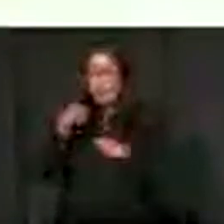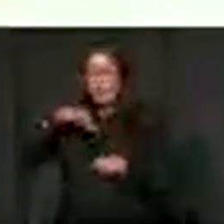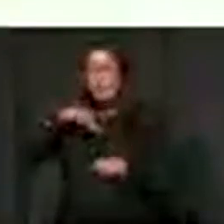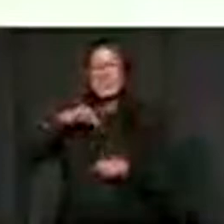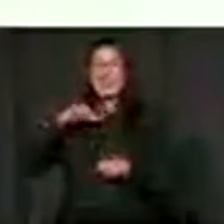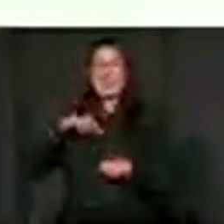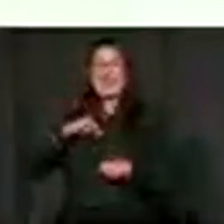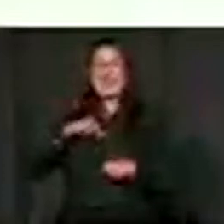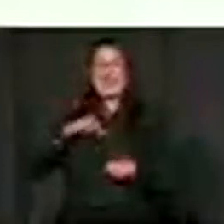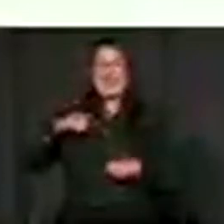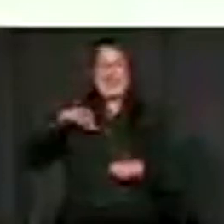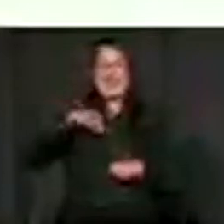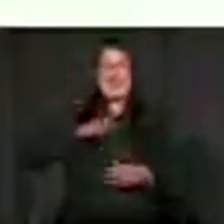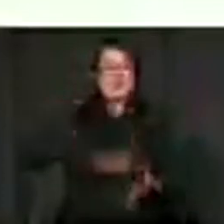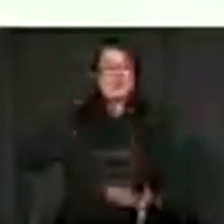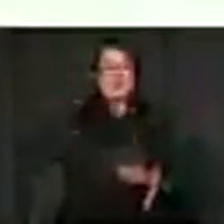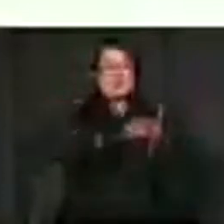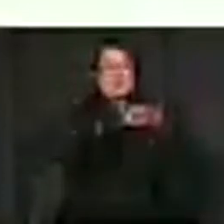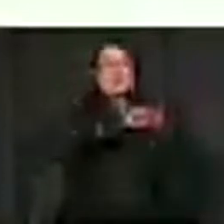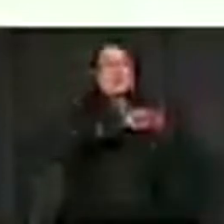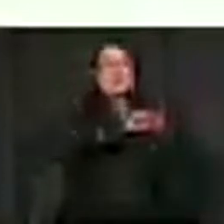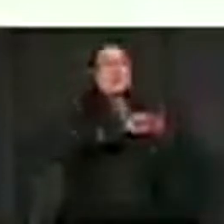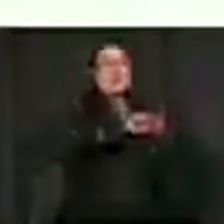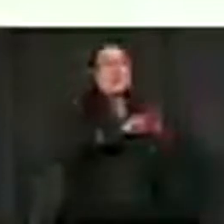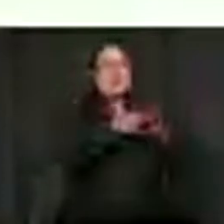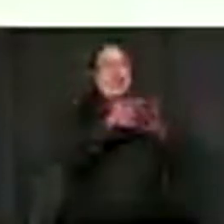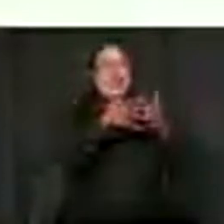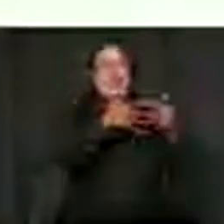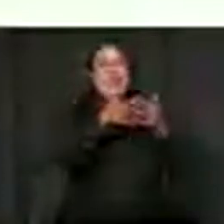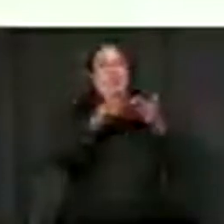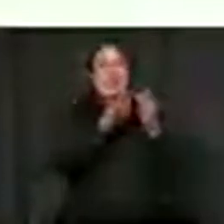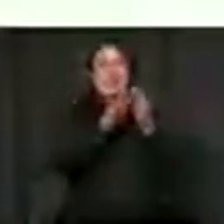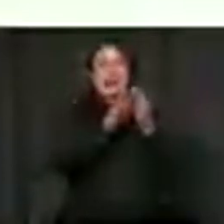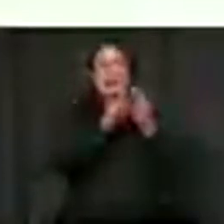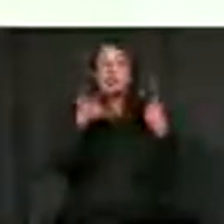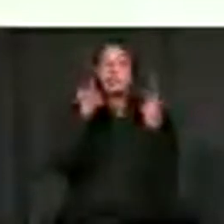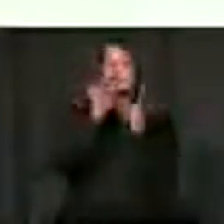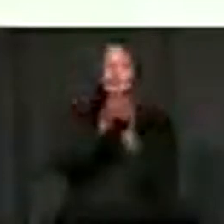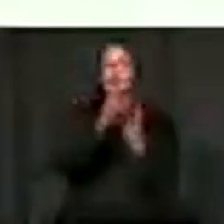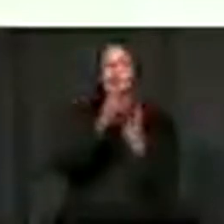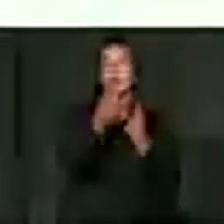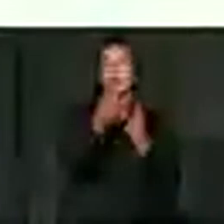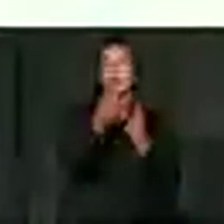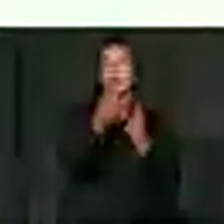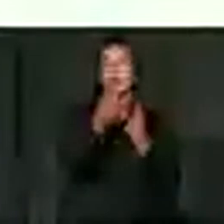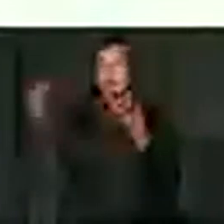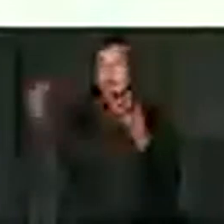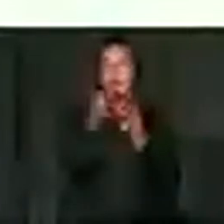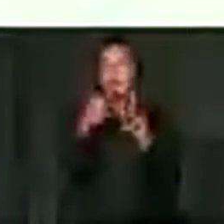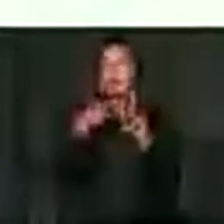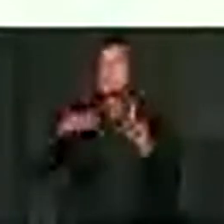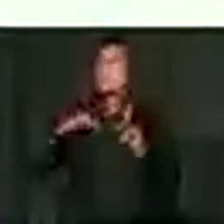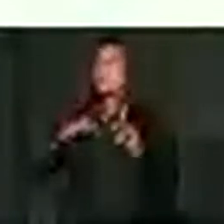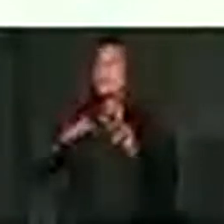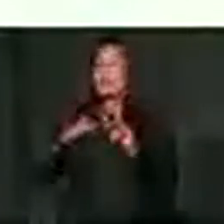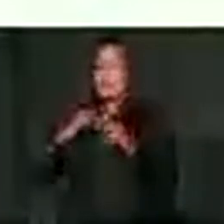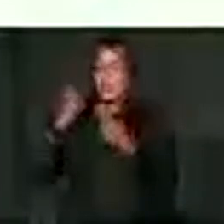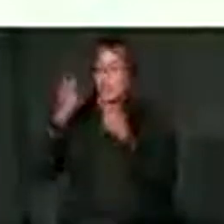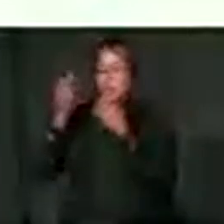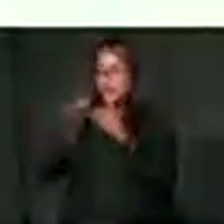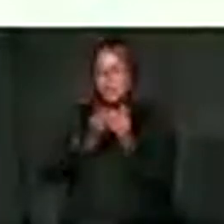a nation. So anything you do, make sure that we get the first preference because we're looking after the most important